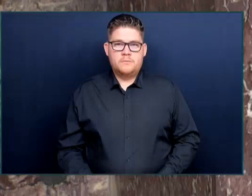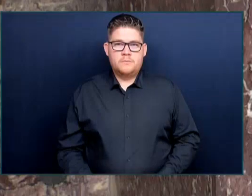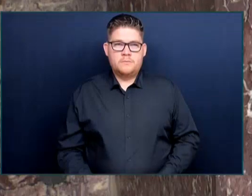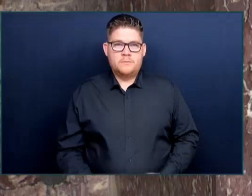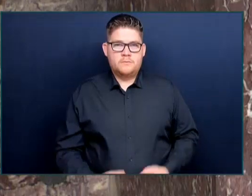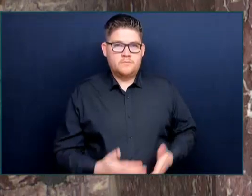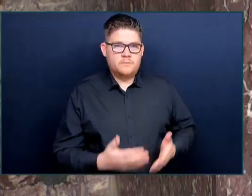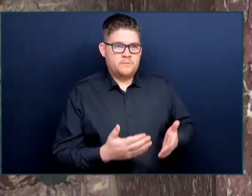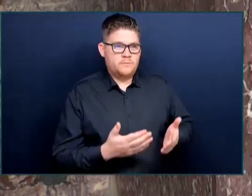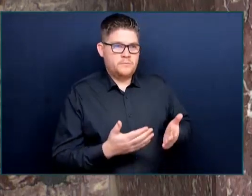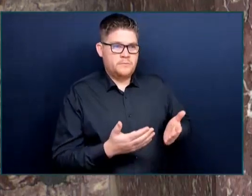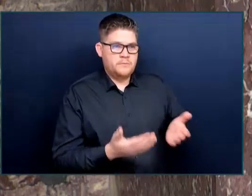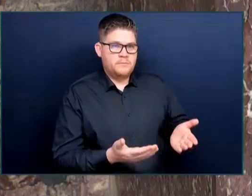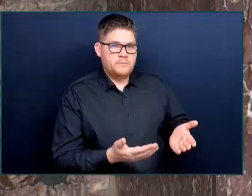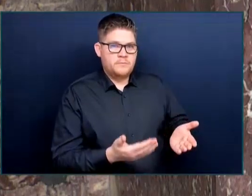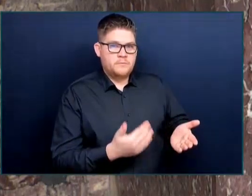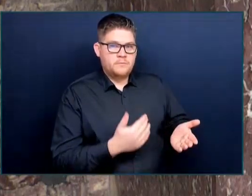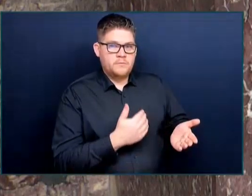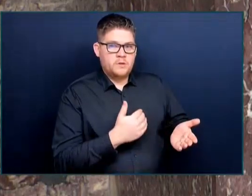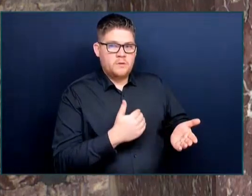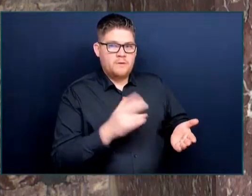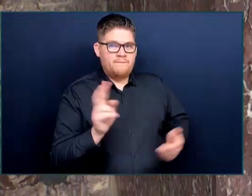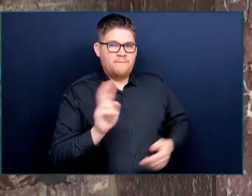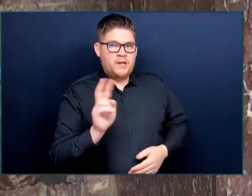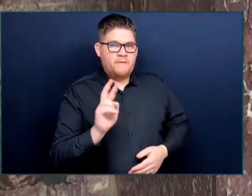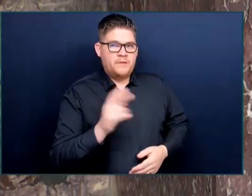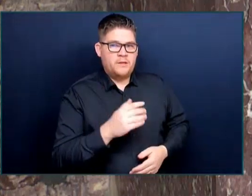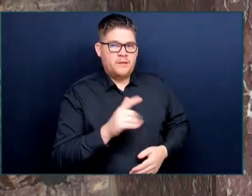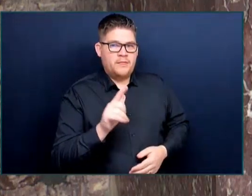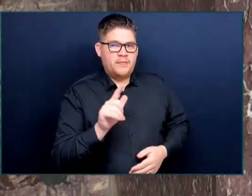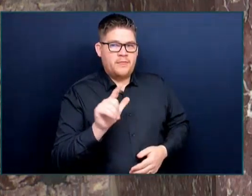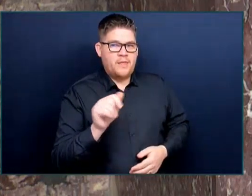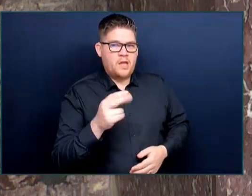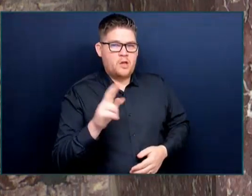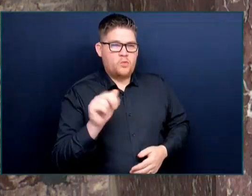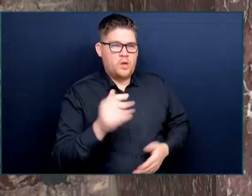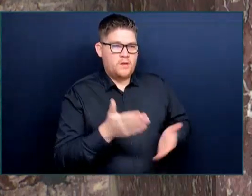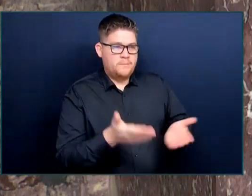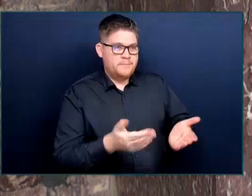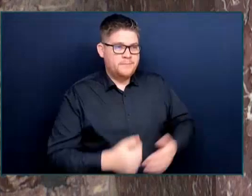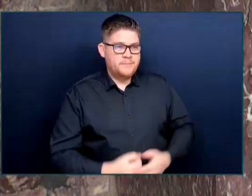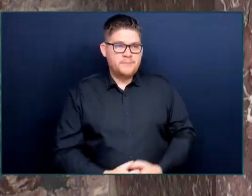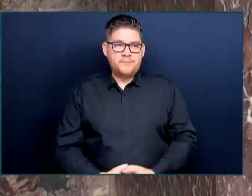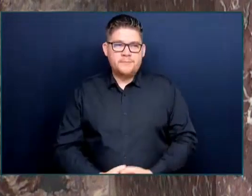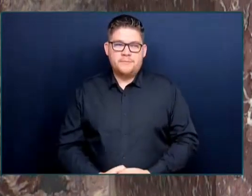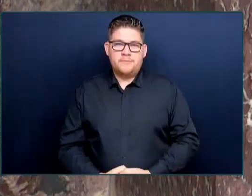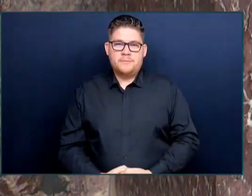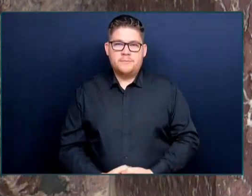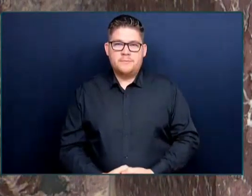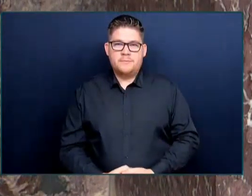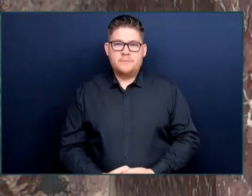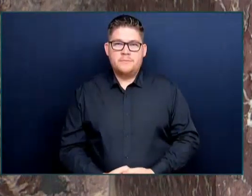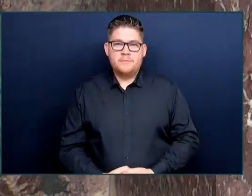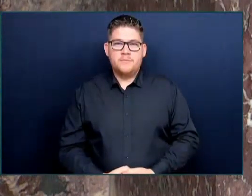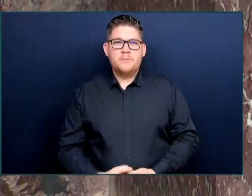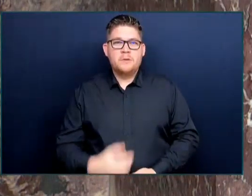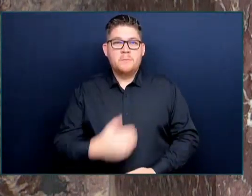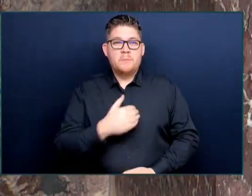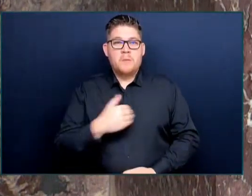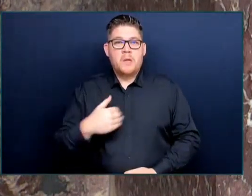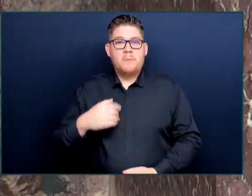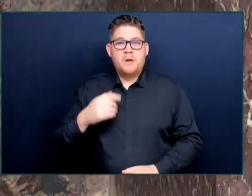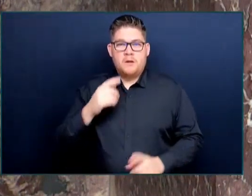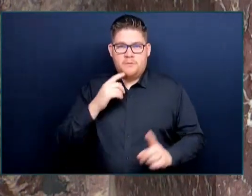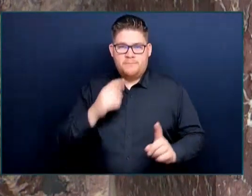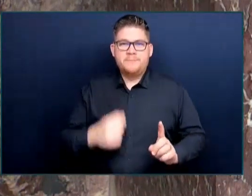Well, Mr. Speaker, the Minister stands in this House talking about the Premier and the Attorney General as he was in